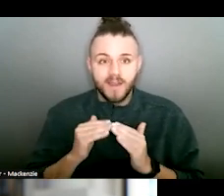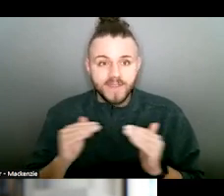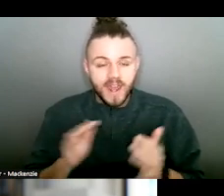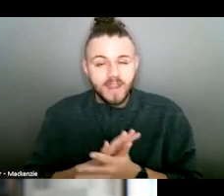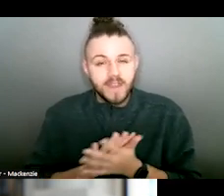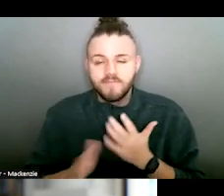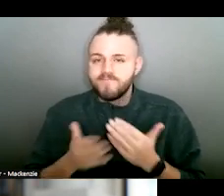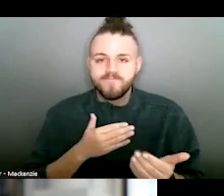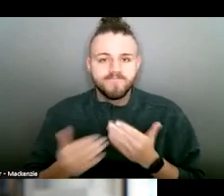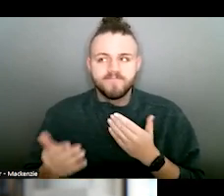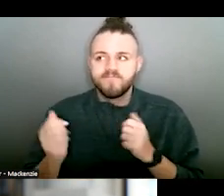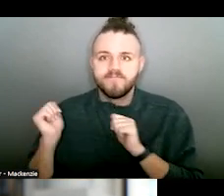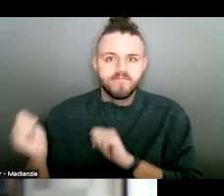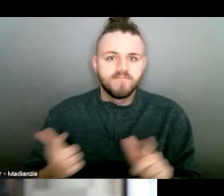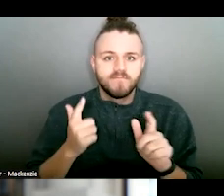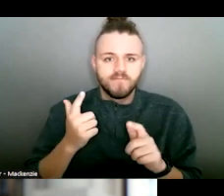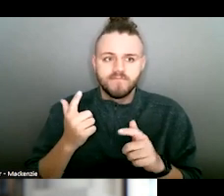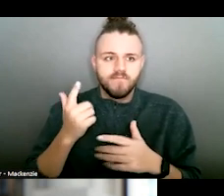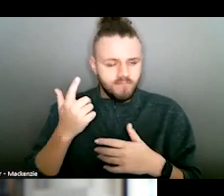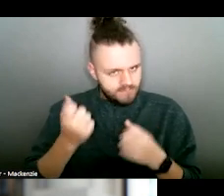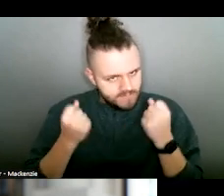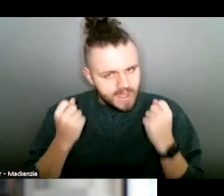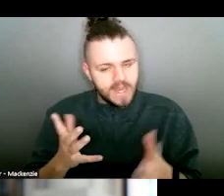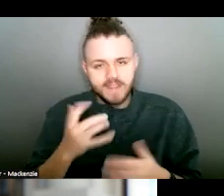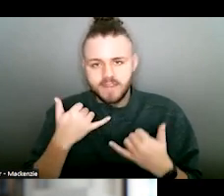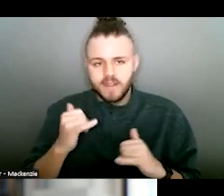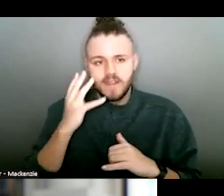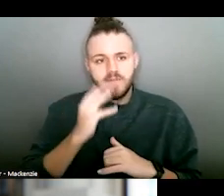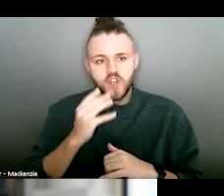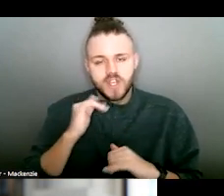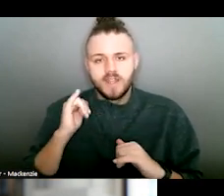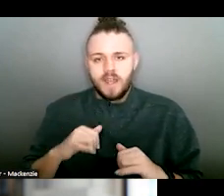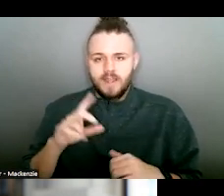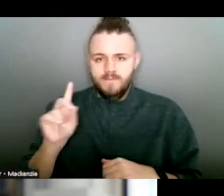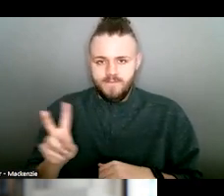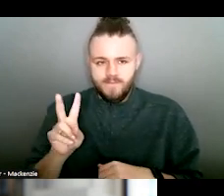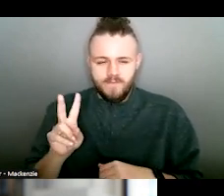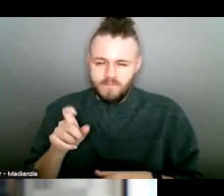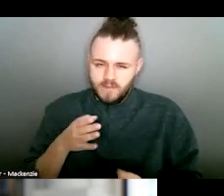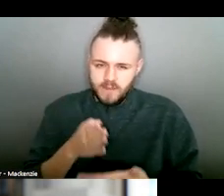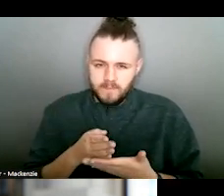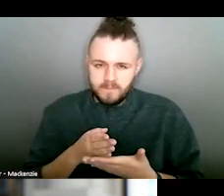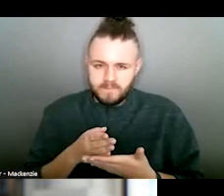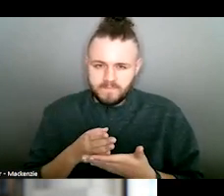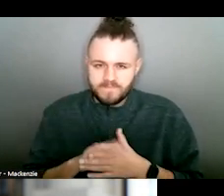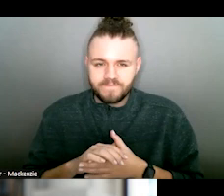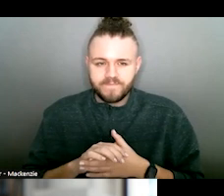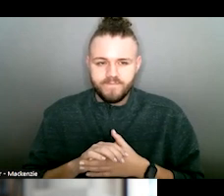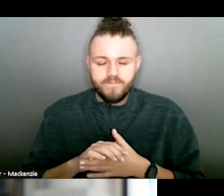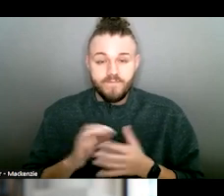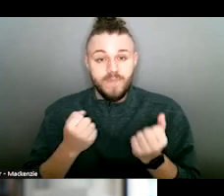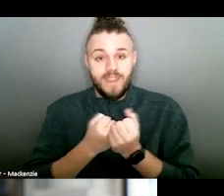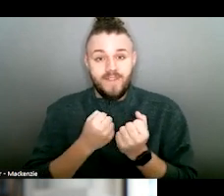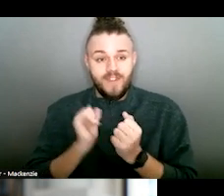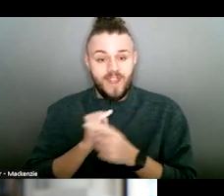no economic status. It is, unfortunately, a part of our lives that needs to stop, and one of the ways we